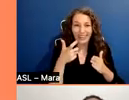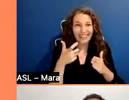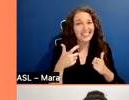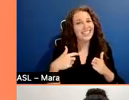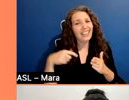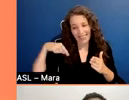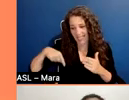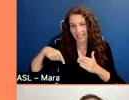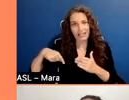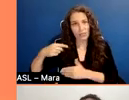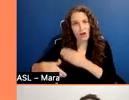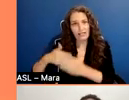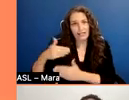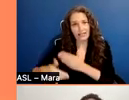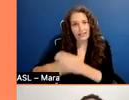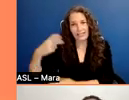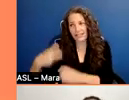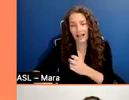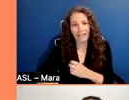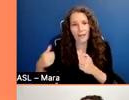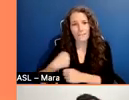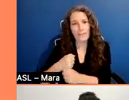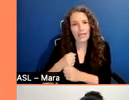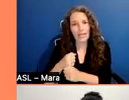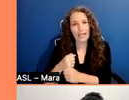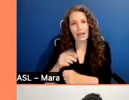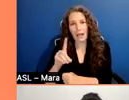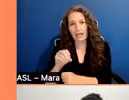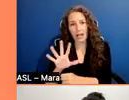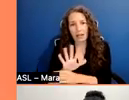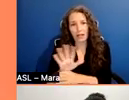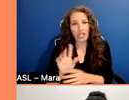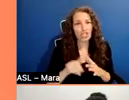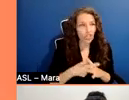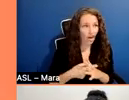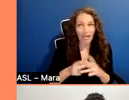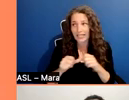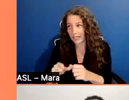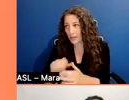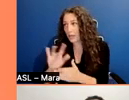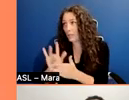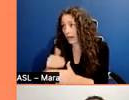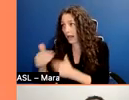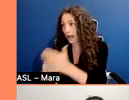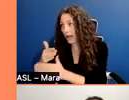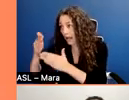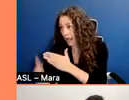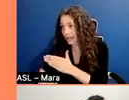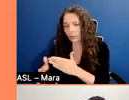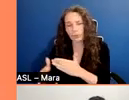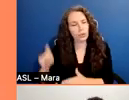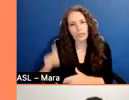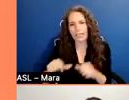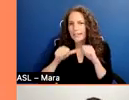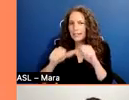It's difficult to finish a documentary film, no matter what length it just takes this perseverance. Um, and